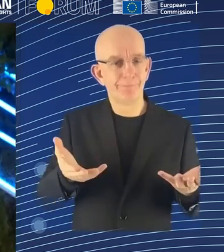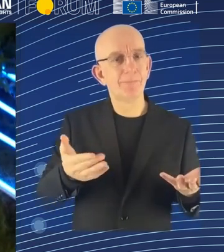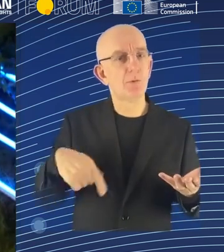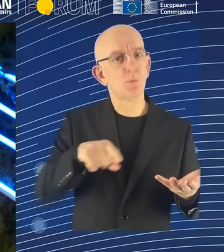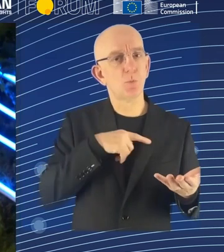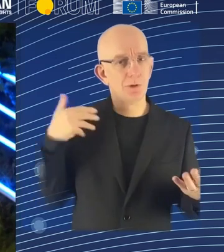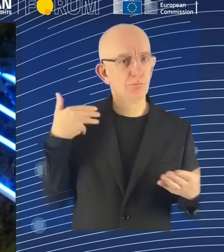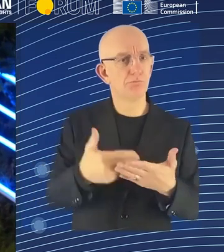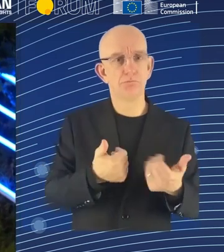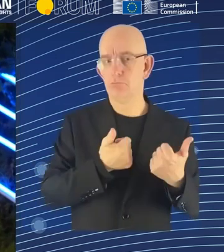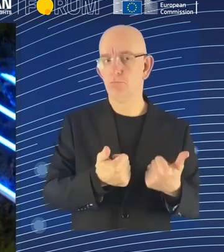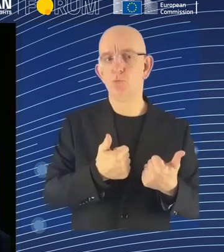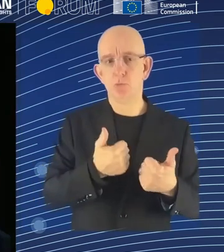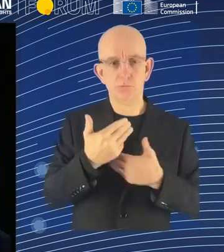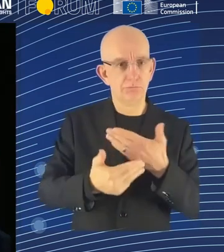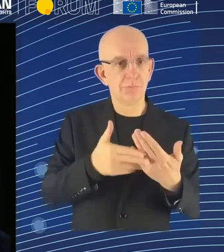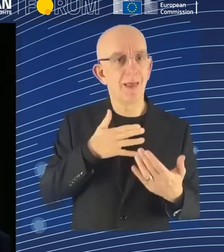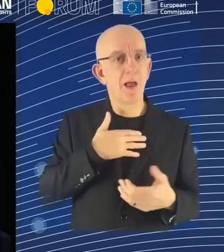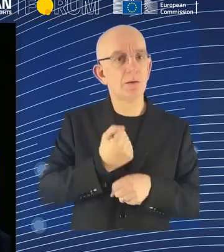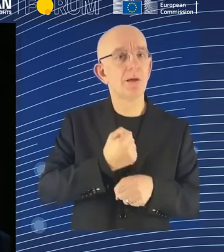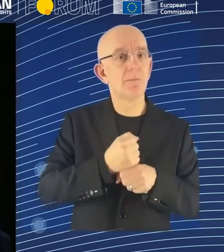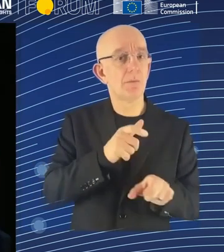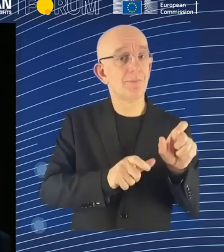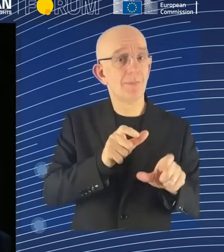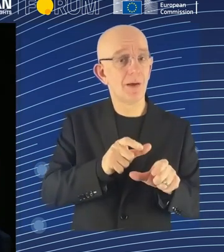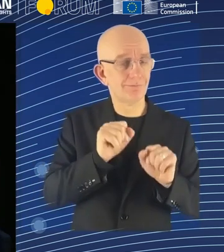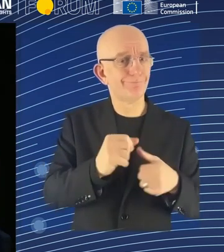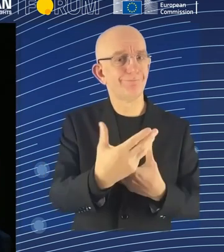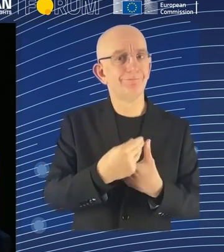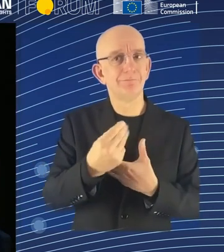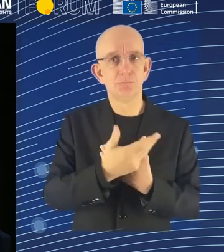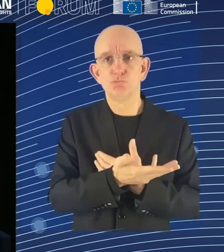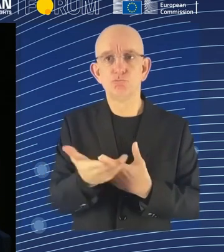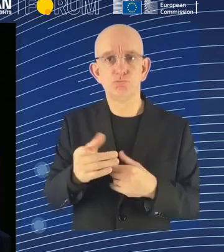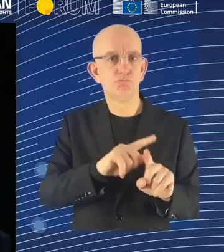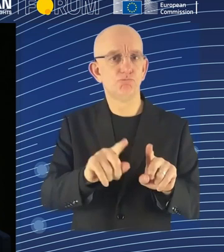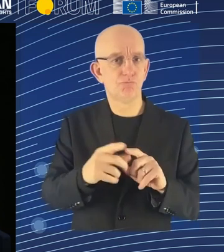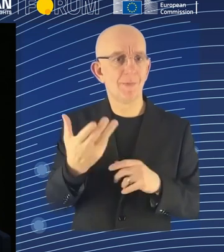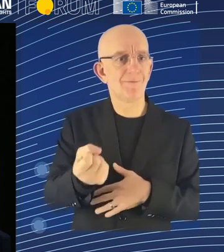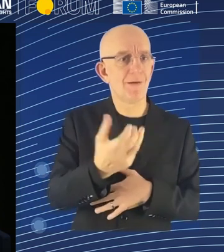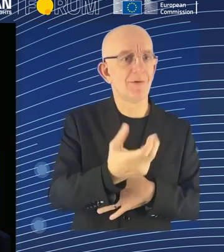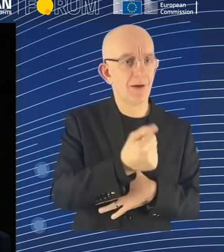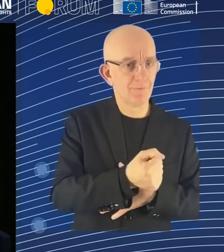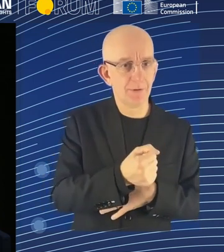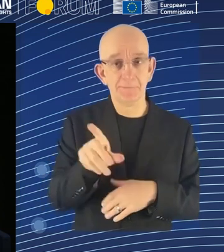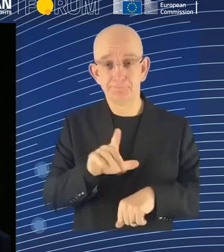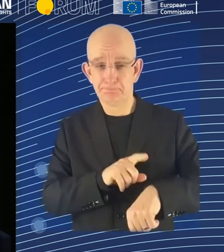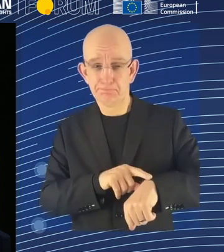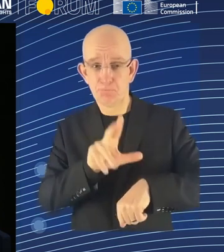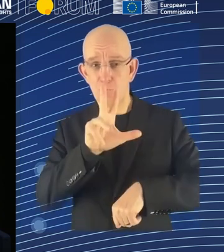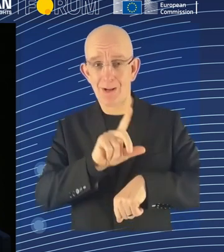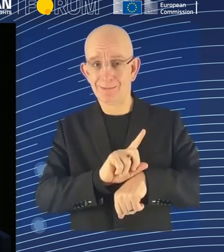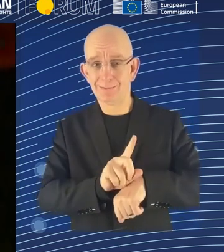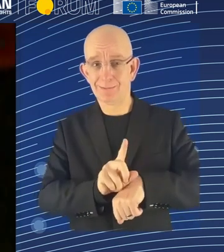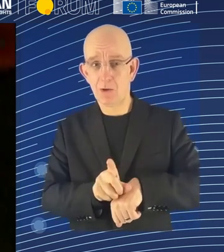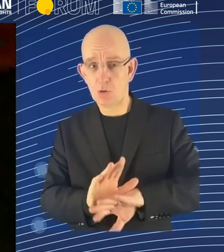just three seconds. In the sense of thinking about workers' rights as a collectivity and not just